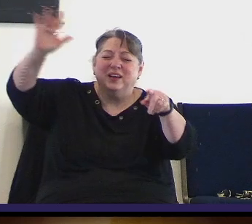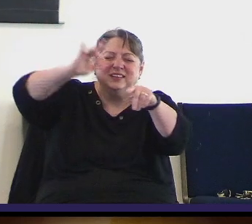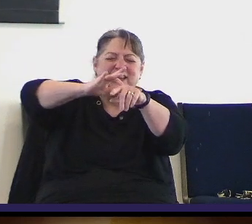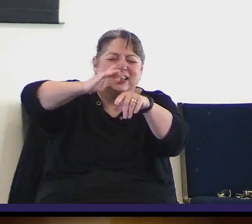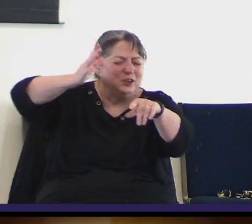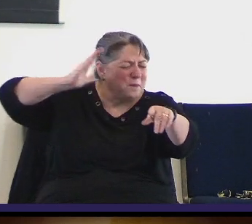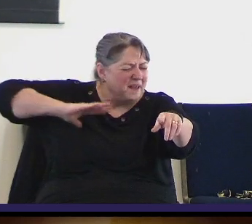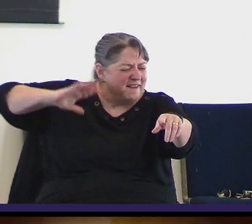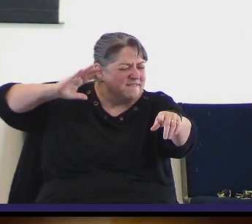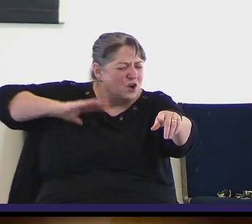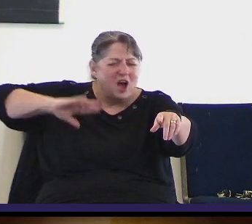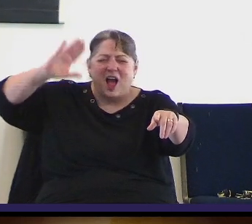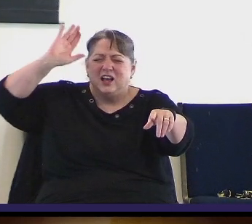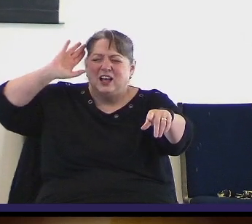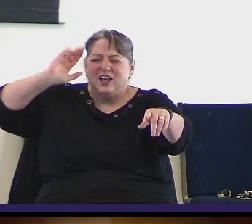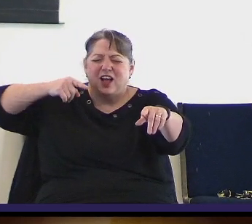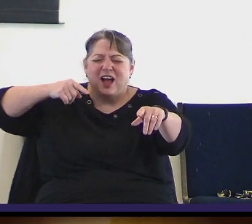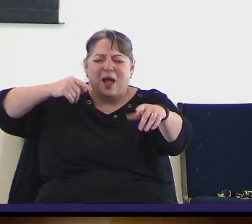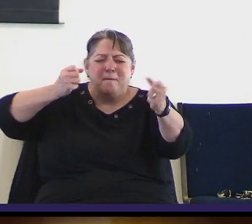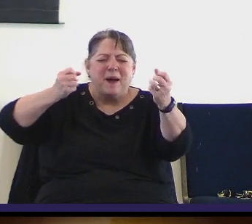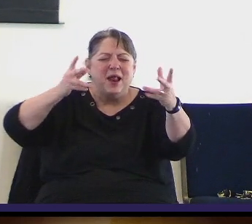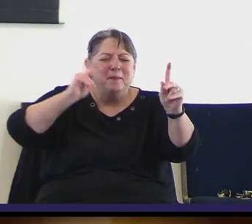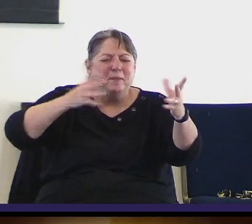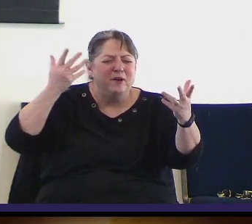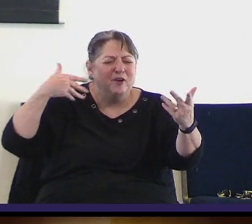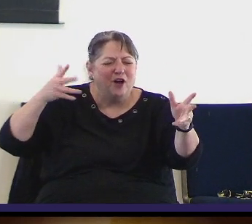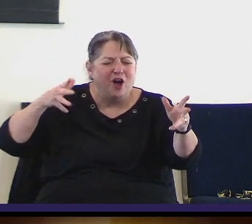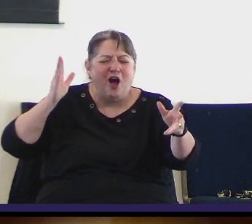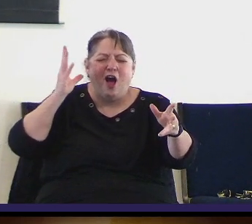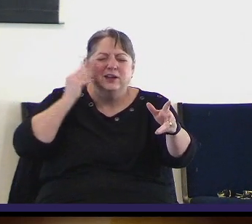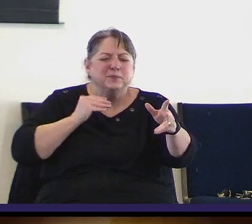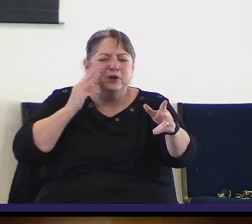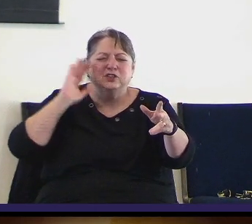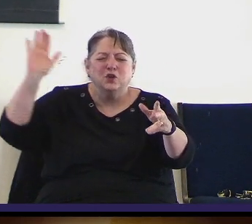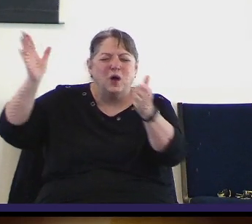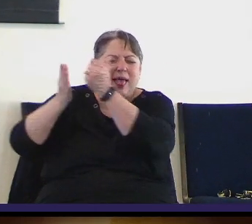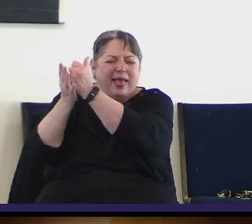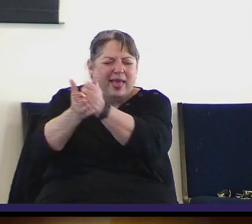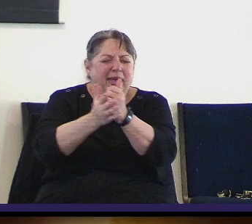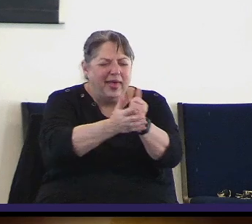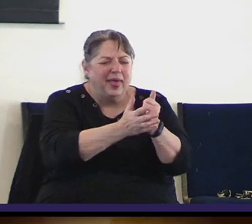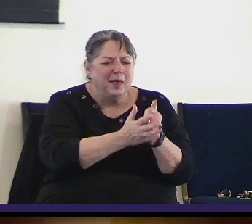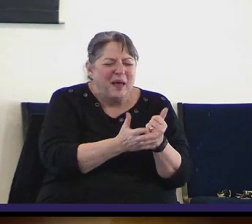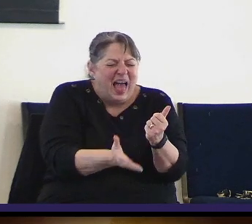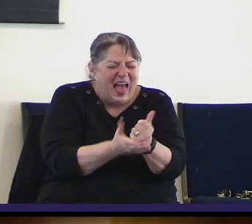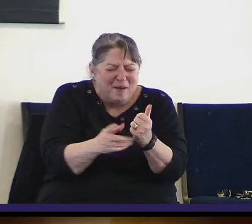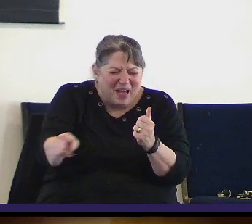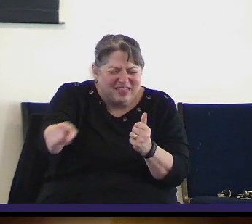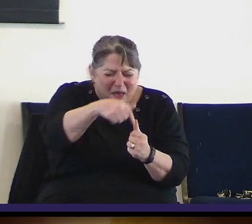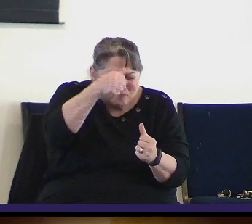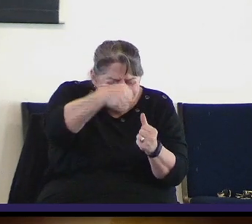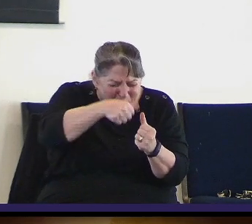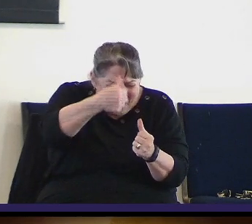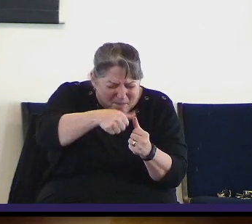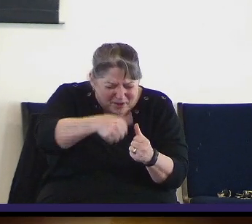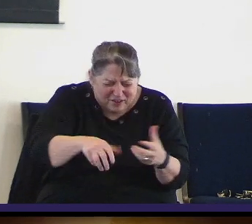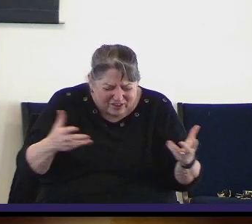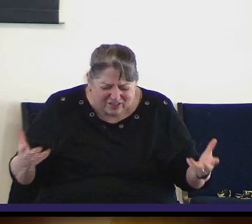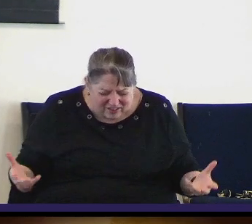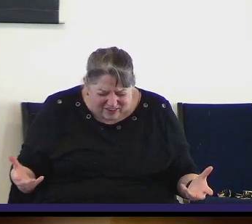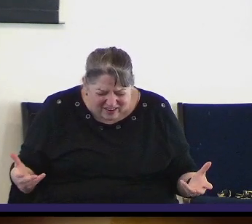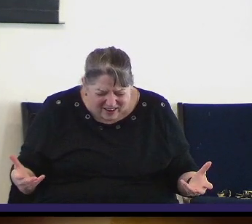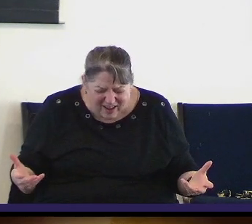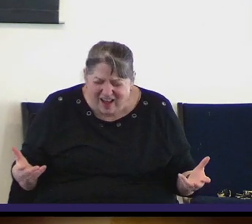God delivered me yes God answered a prayer I didn't think he could answer yes God made something happen that I never thought would happen